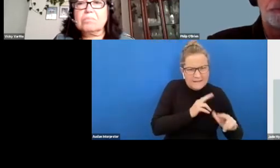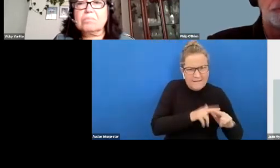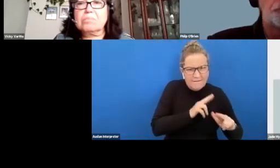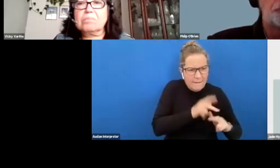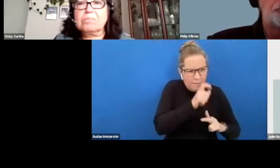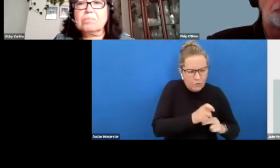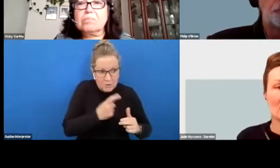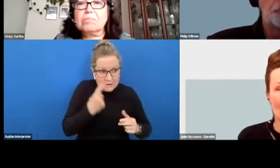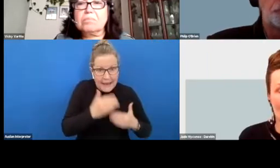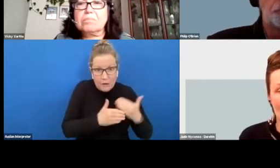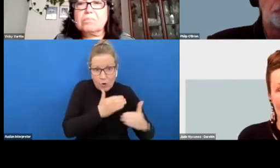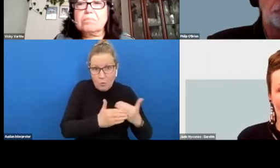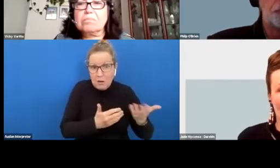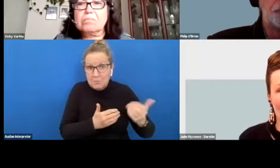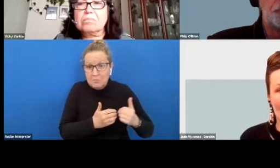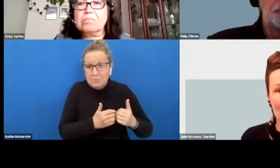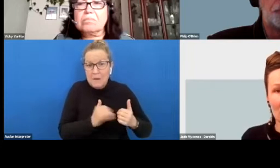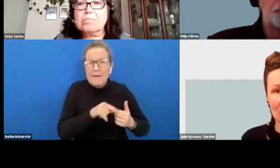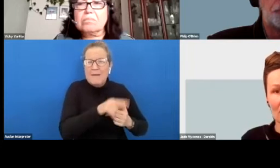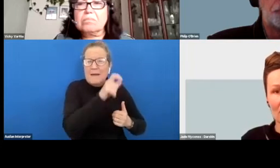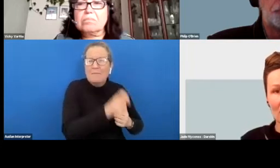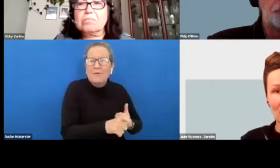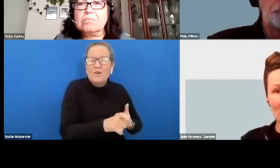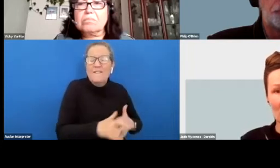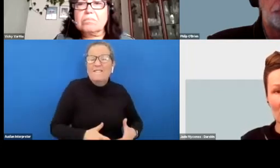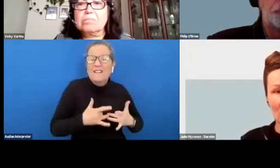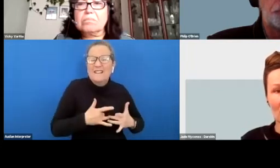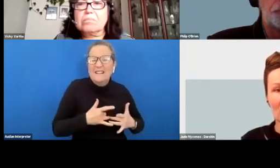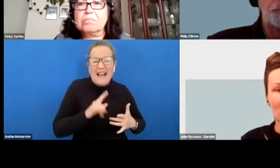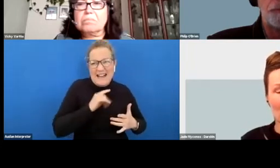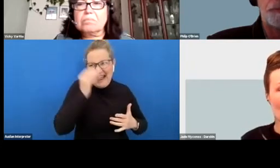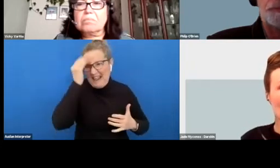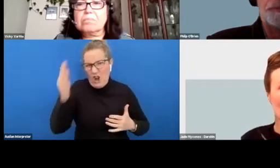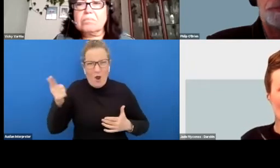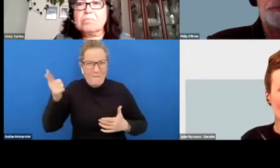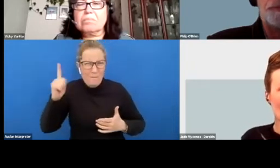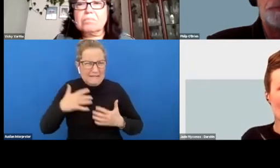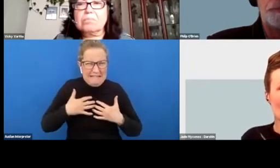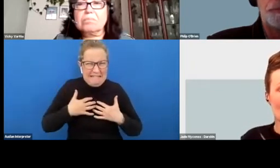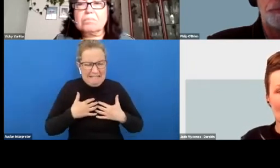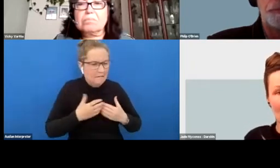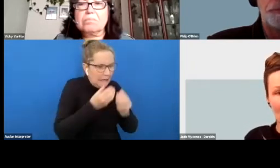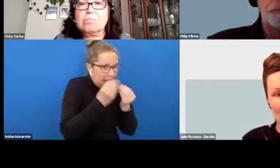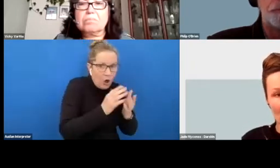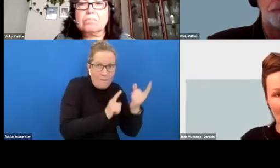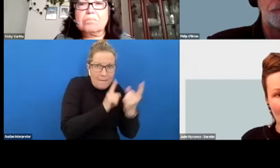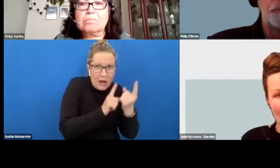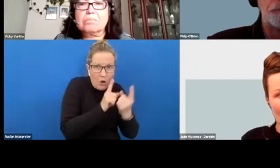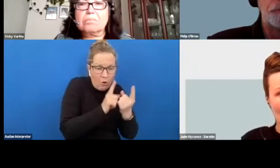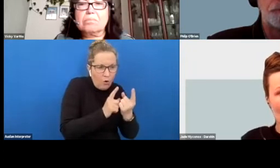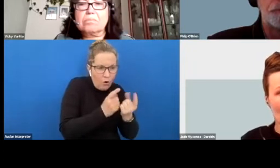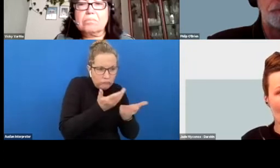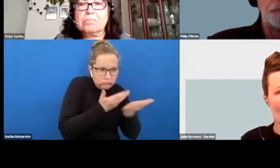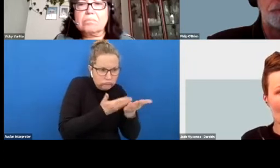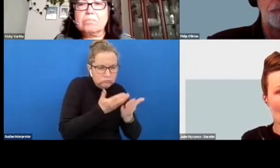they're going might be things the employee doesn't feel they can say to you they can say to their mentor and that will get fed back